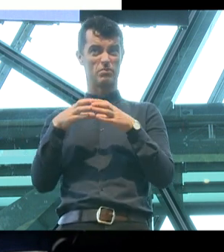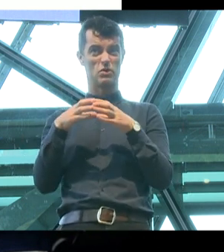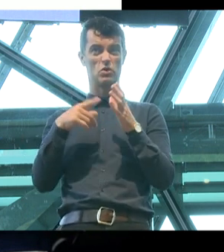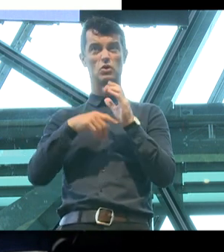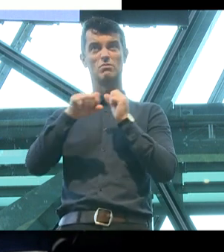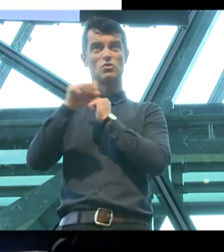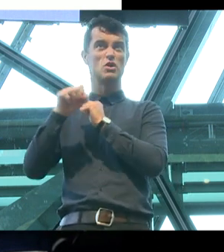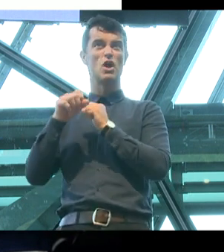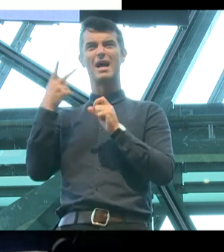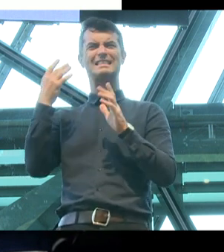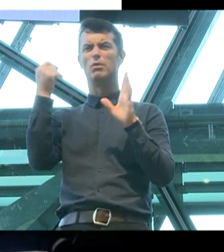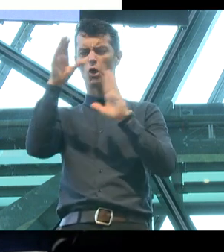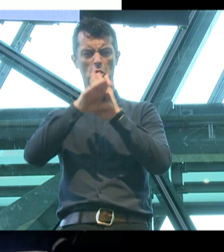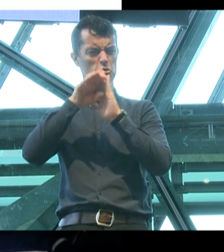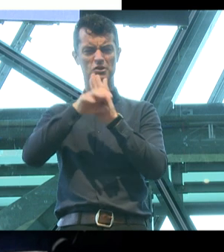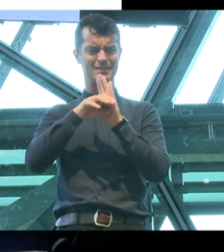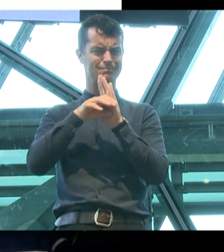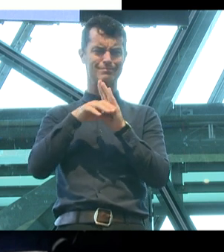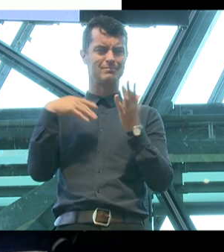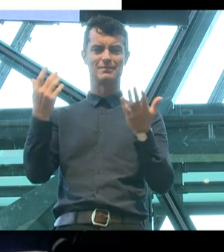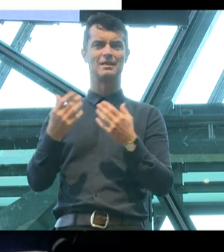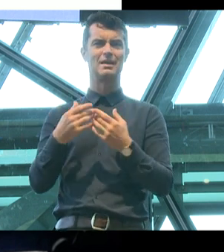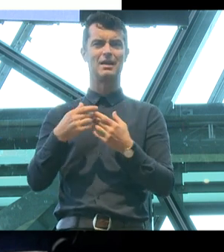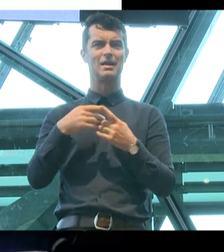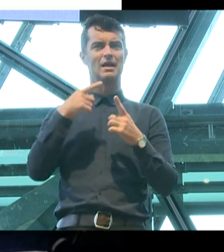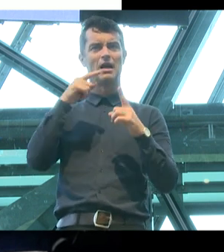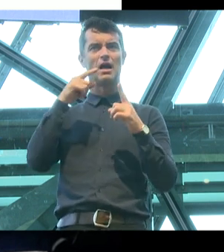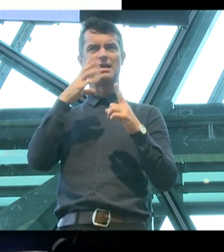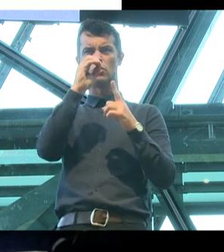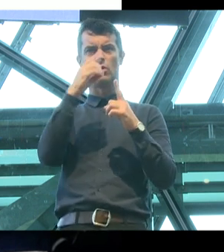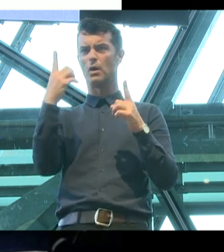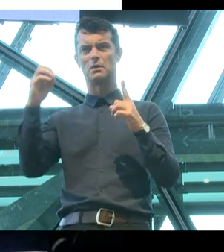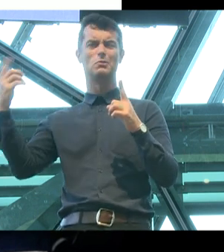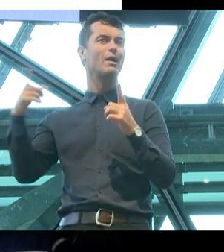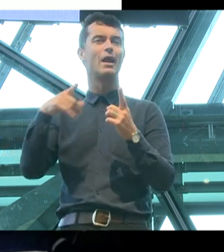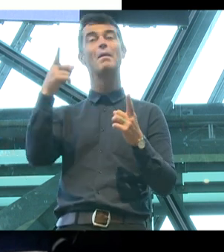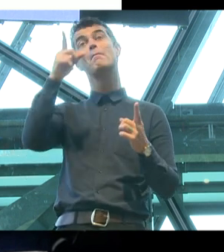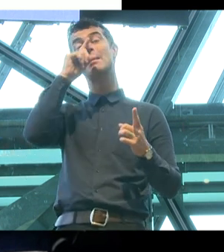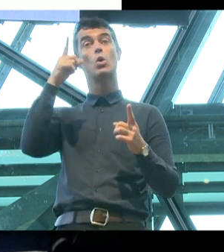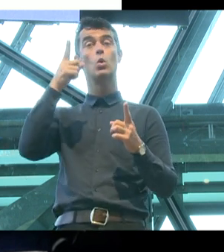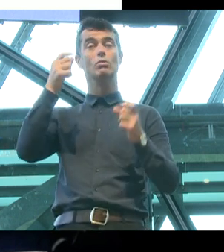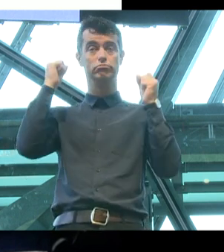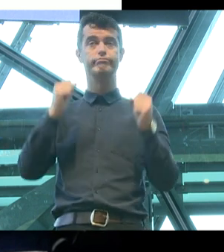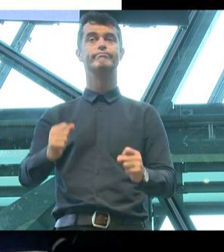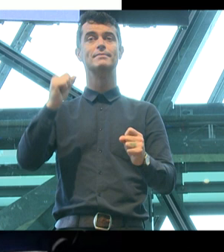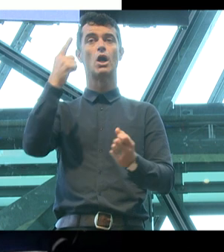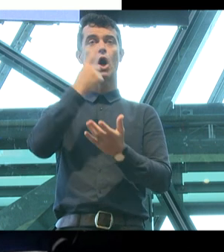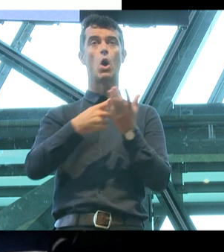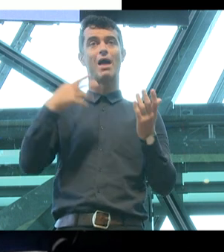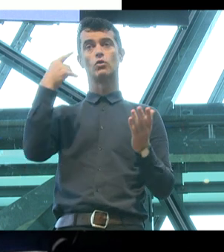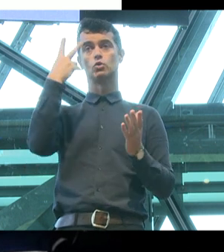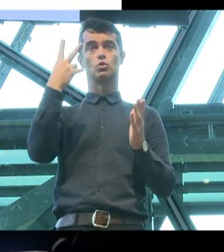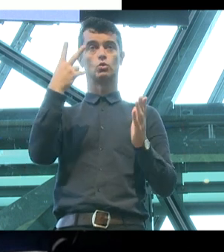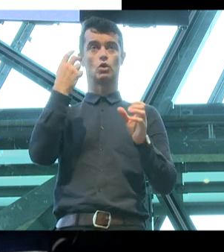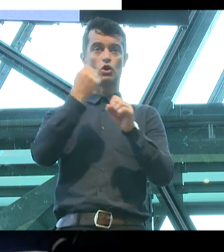promotes the computing that uses zeros and ones, but no, they are a people who insist there are only two genders and this